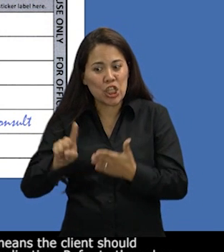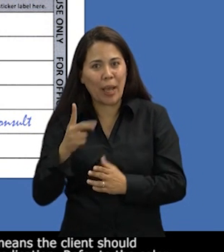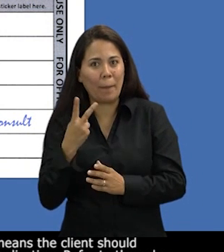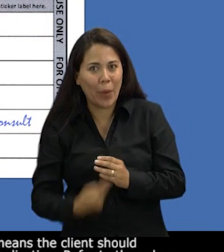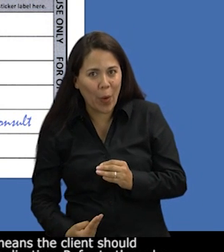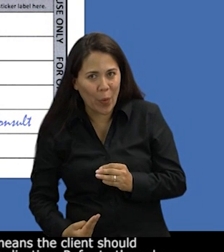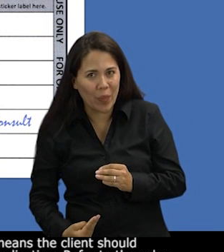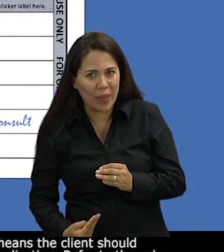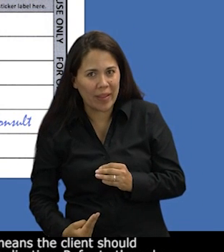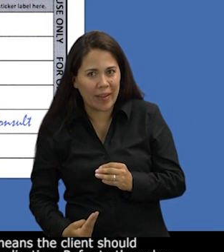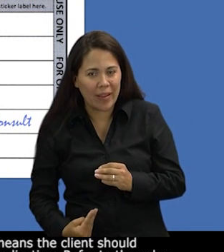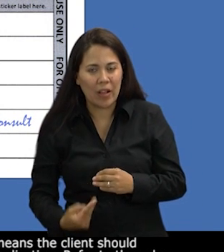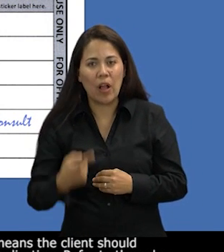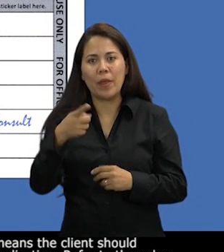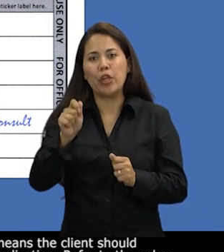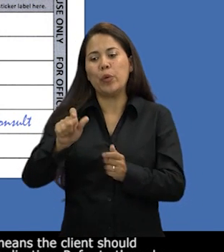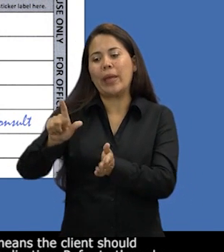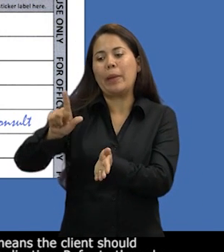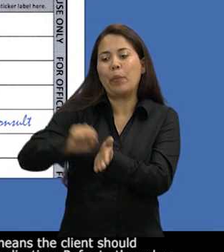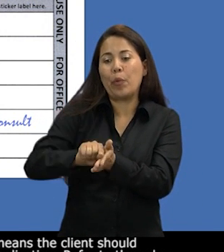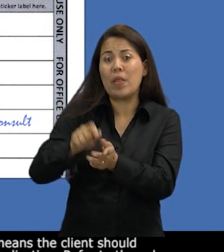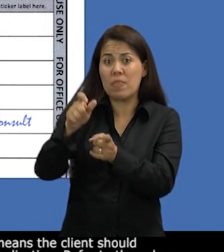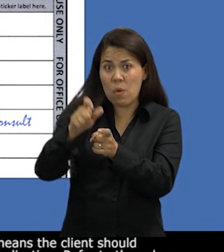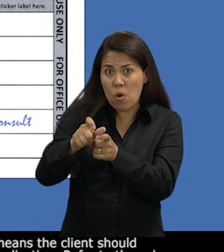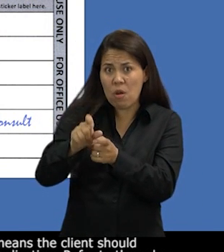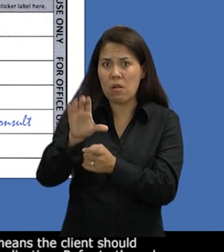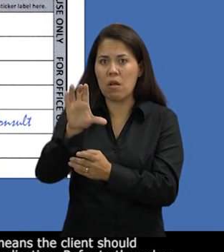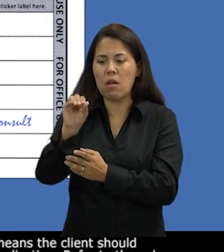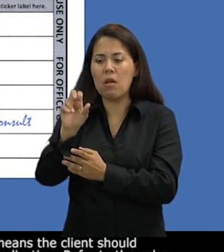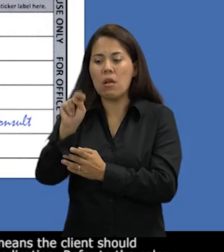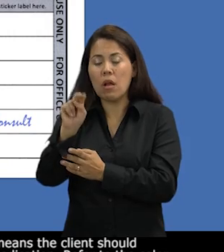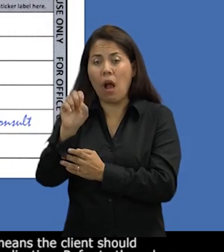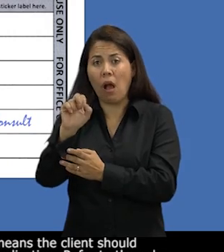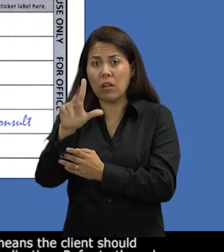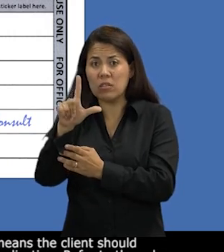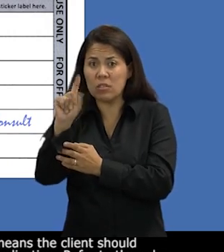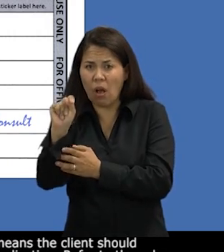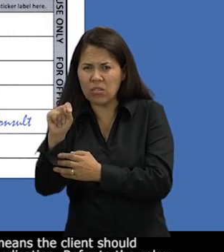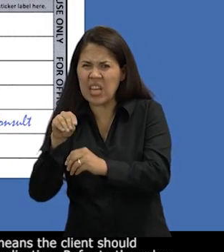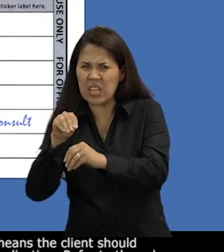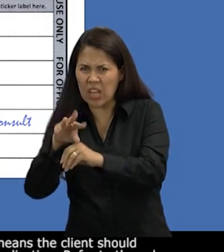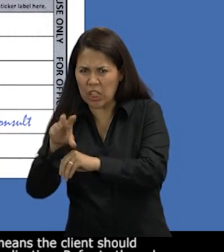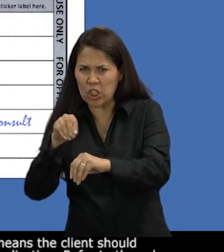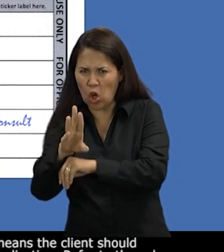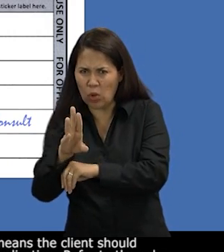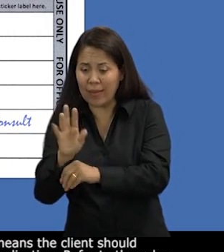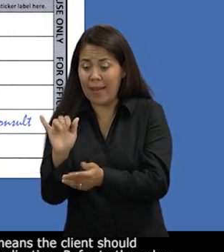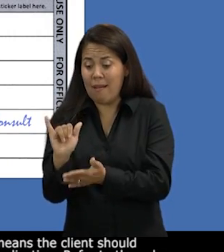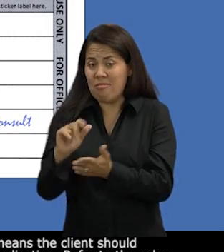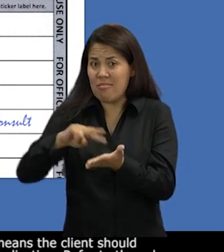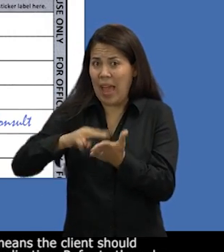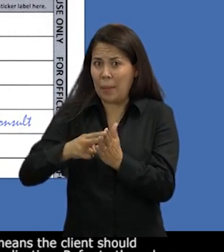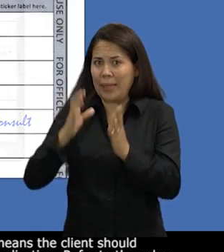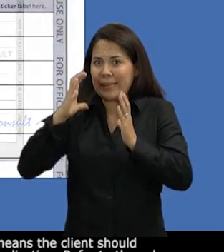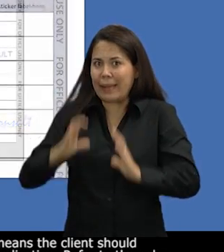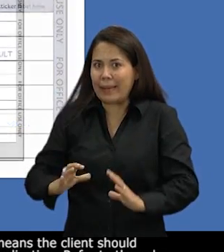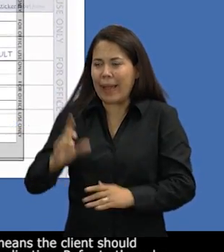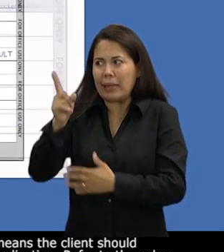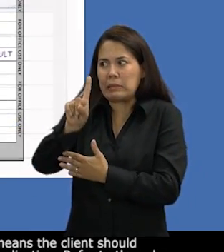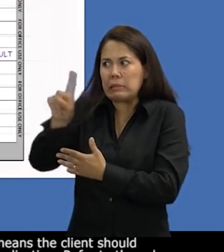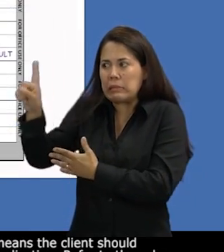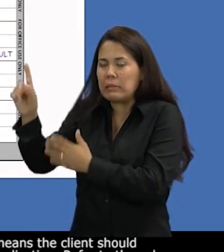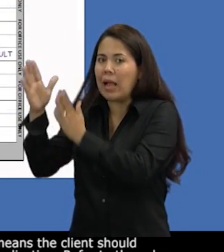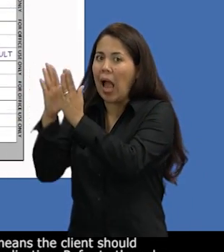the sticker label section, which means the client should consult a physician about that family member's medication.